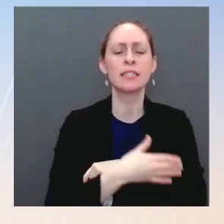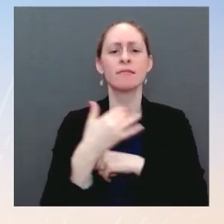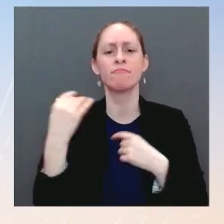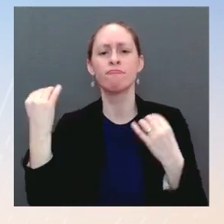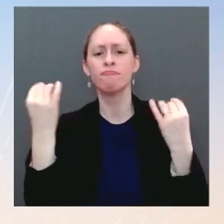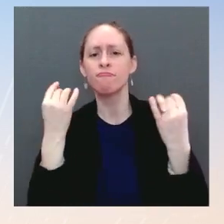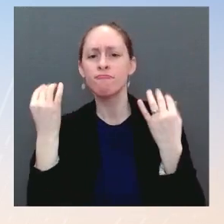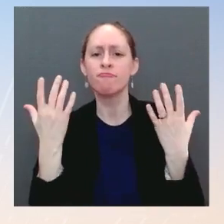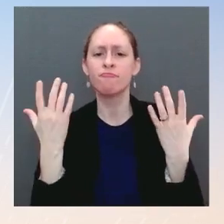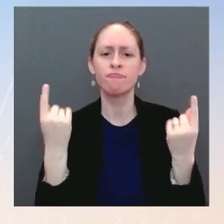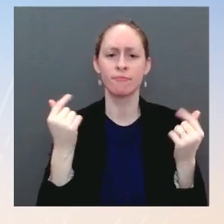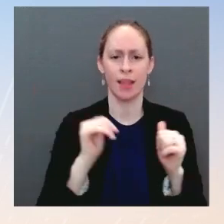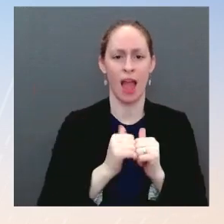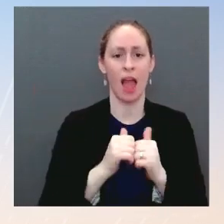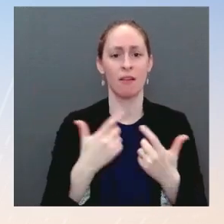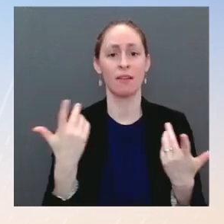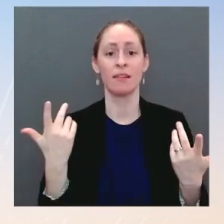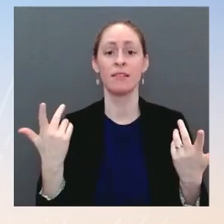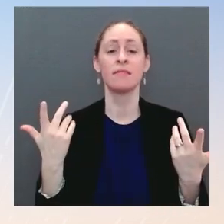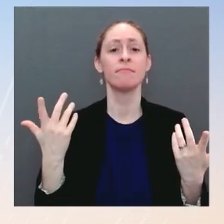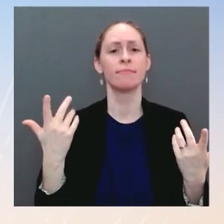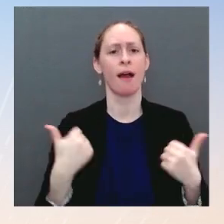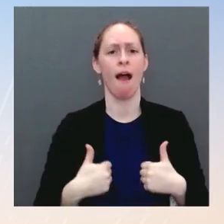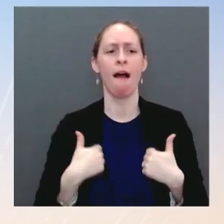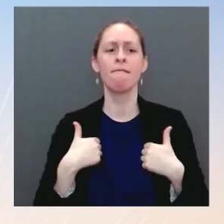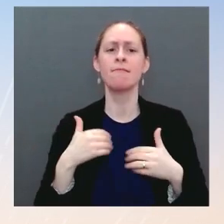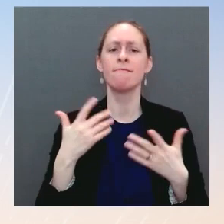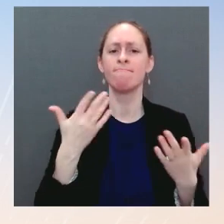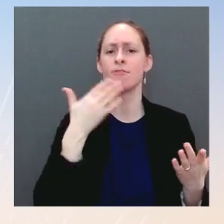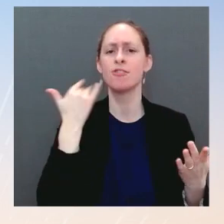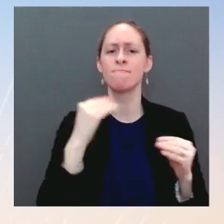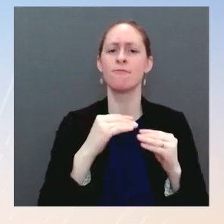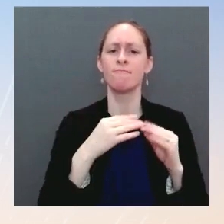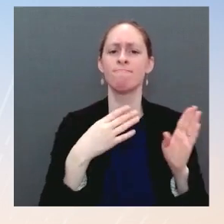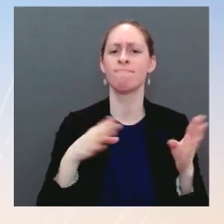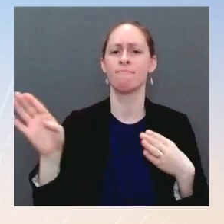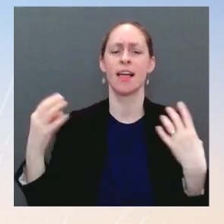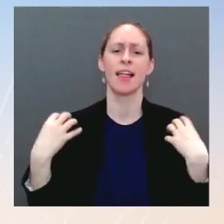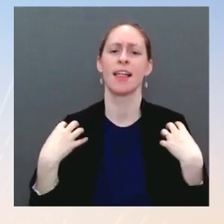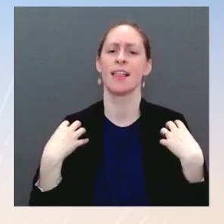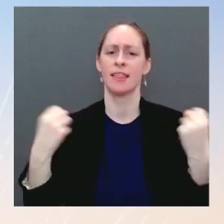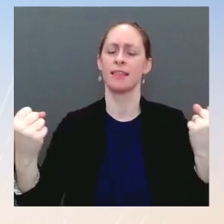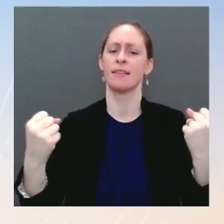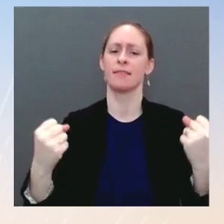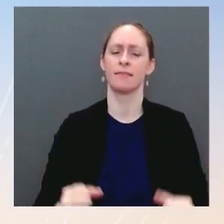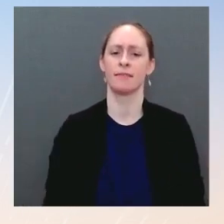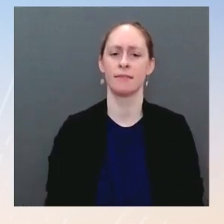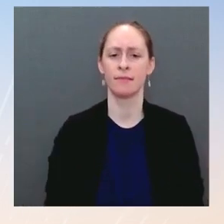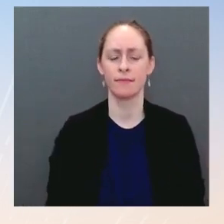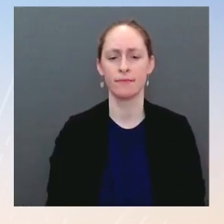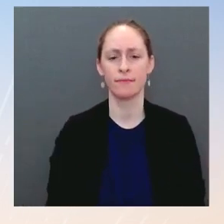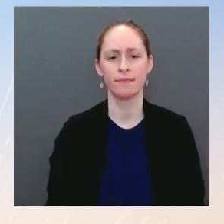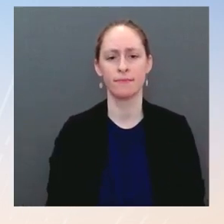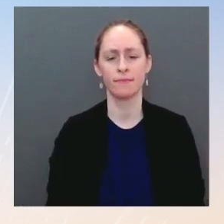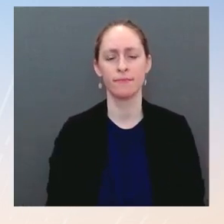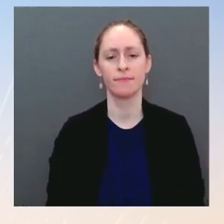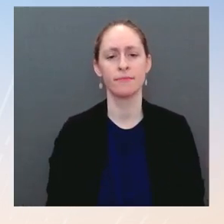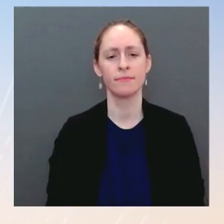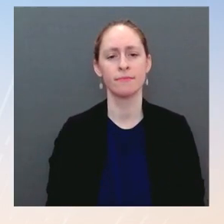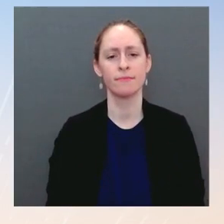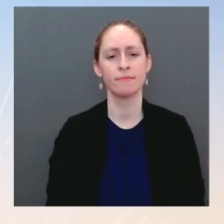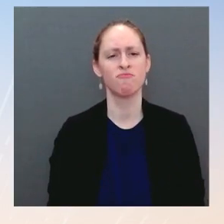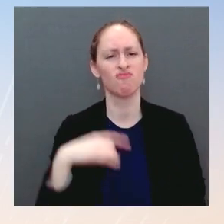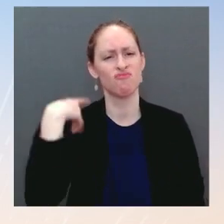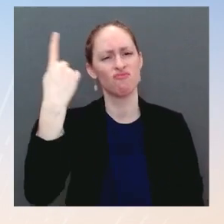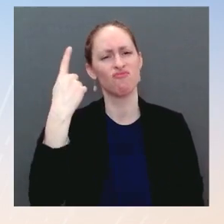effects of COVID-19. Why isn't the President included a push for healthier lifestyles in his COVID messaging in